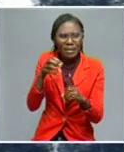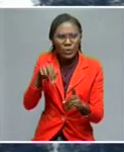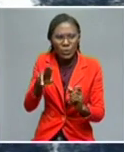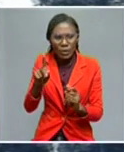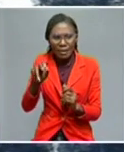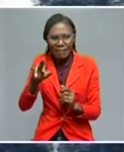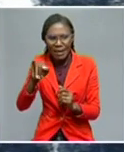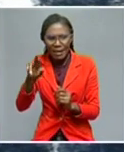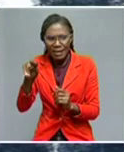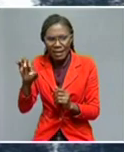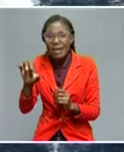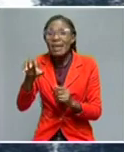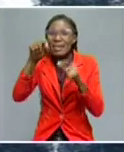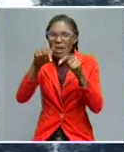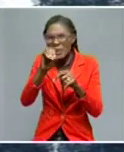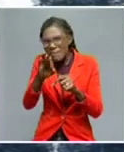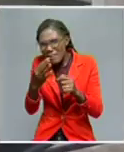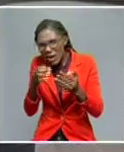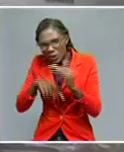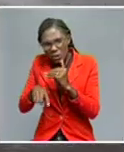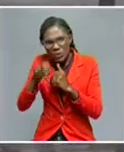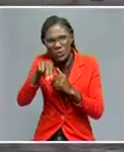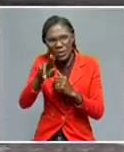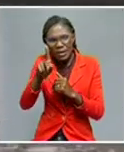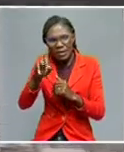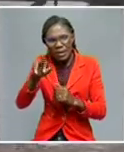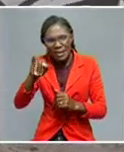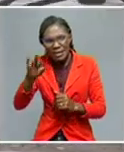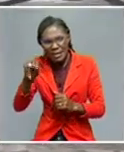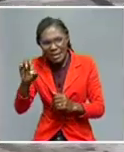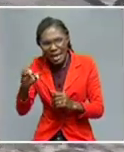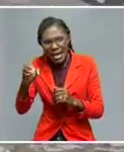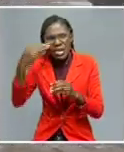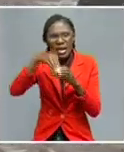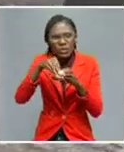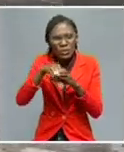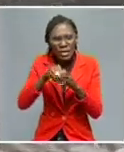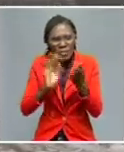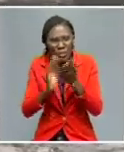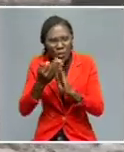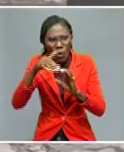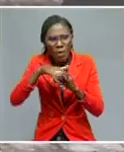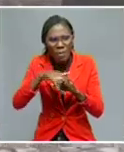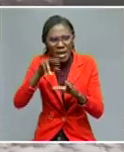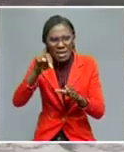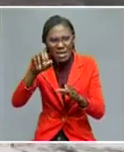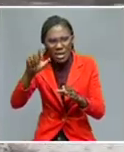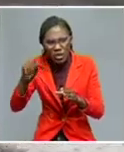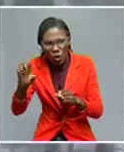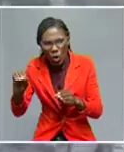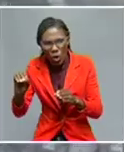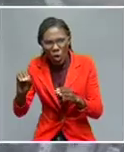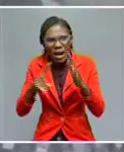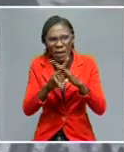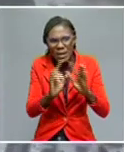join NATO and become an ally ally, it's also to do with protecting or